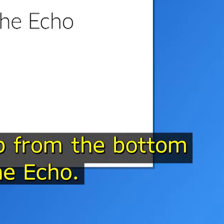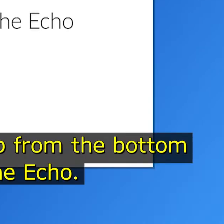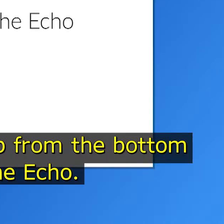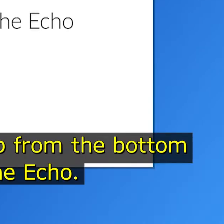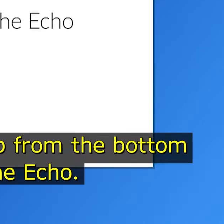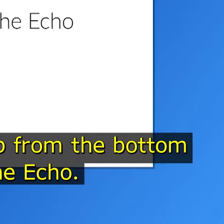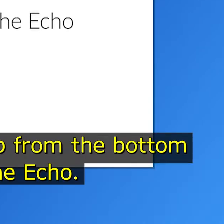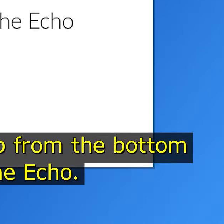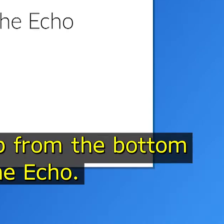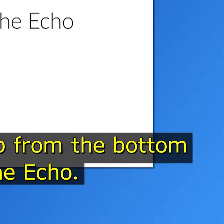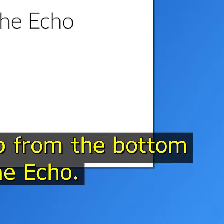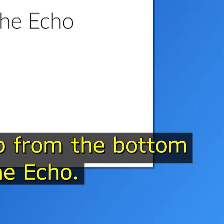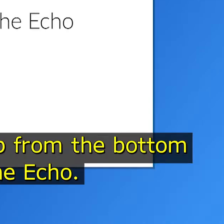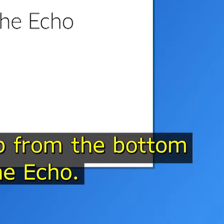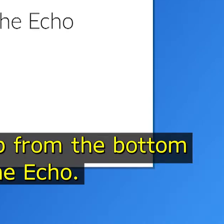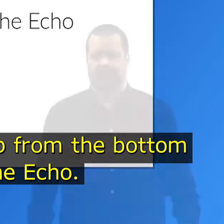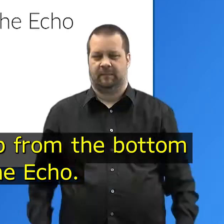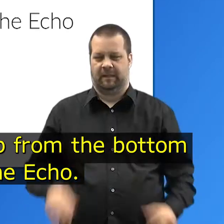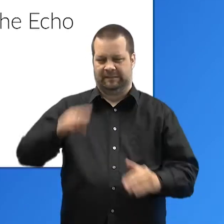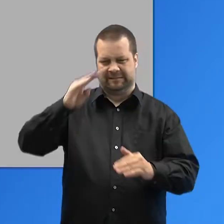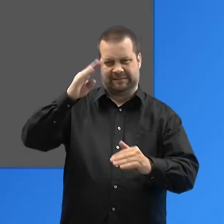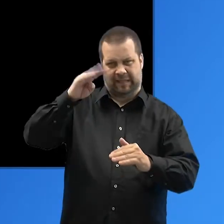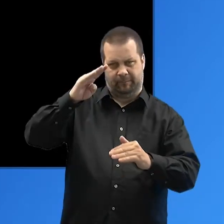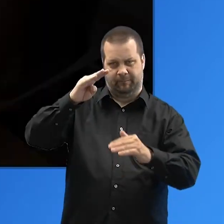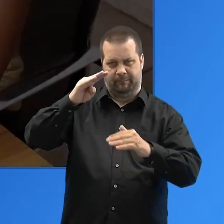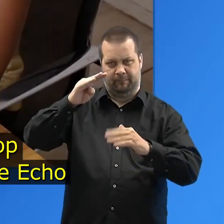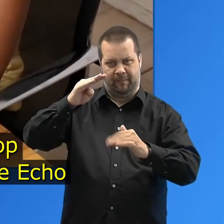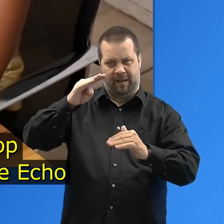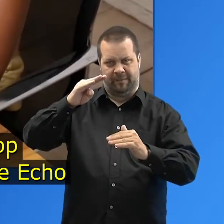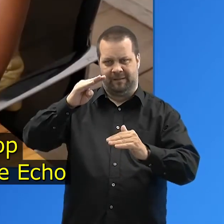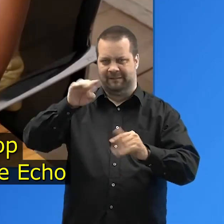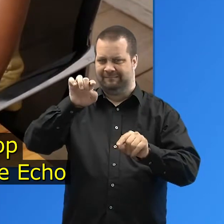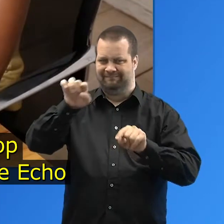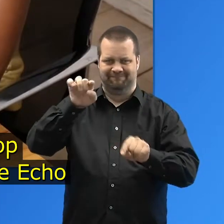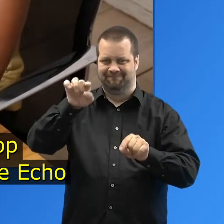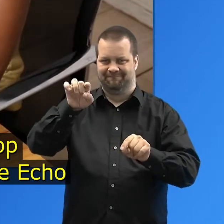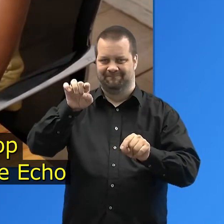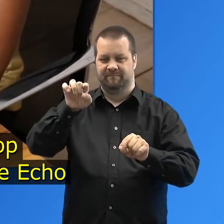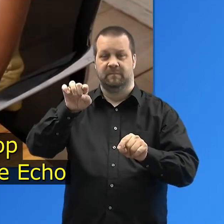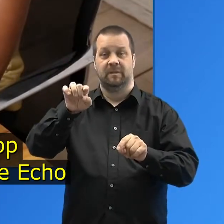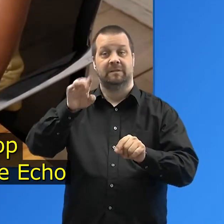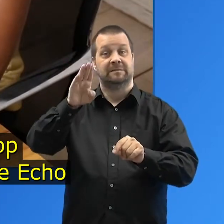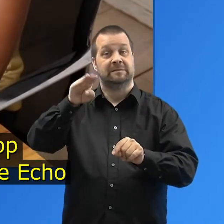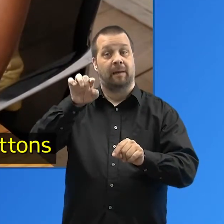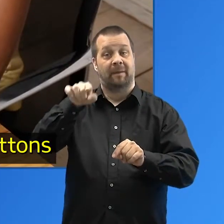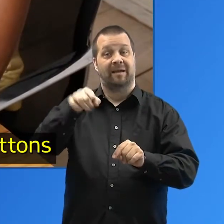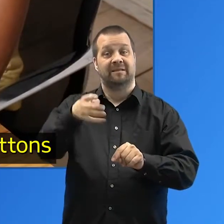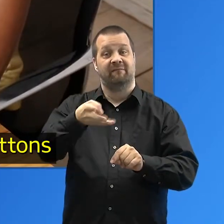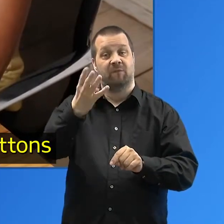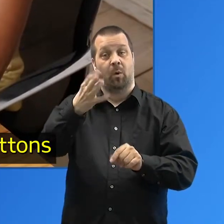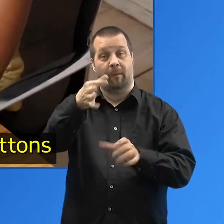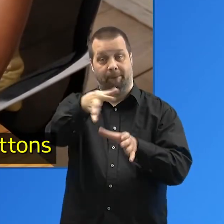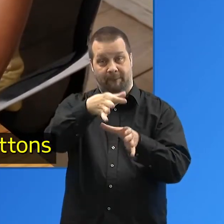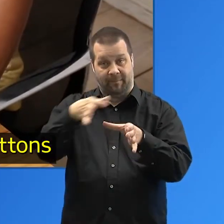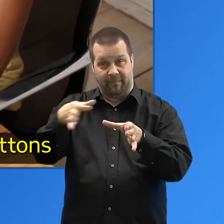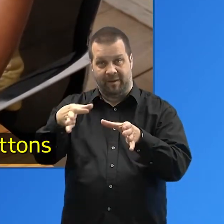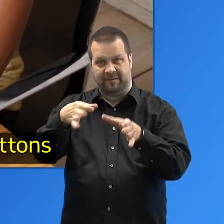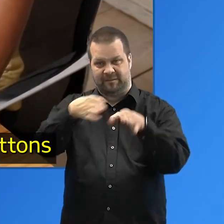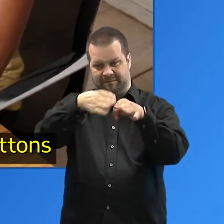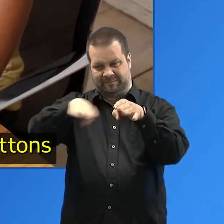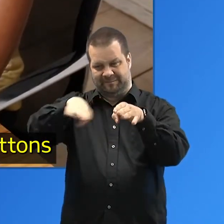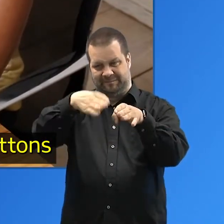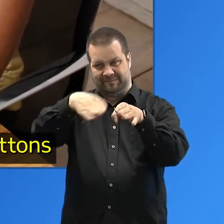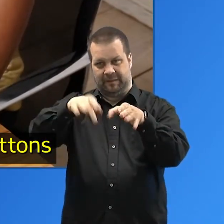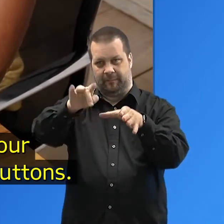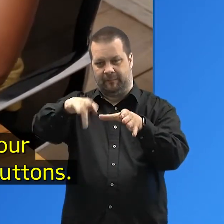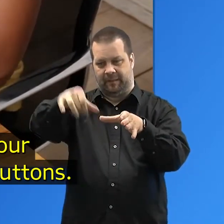Finding the top from the bottom of the Echo. You can tell the top from the bottom of the Echo by the number of buttons on